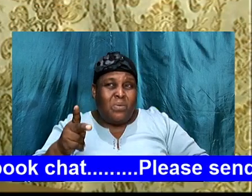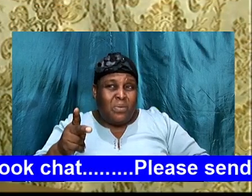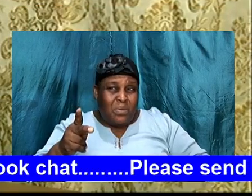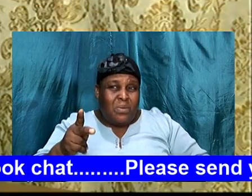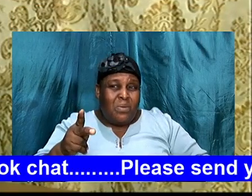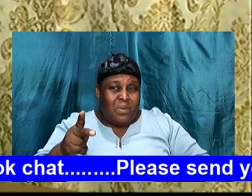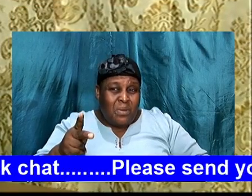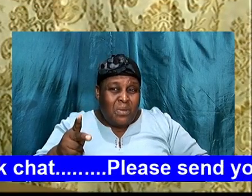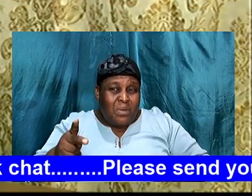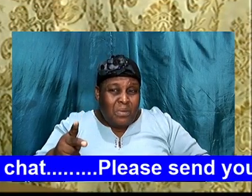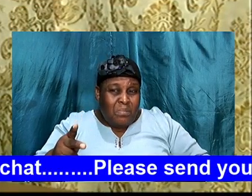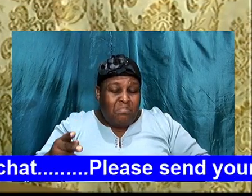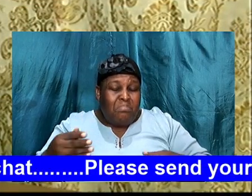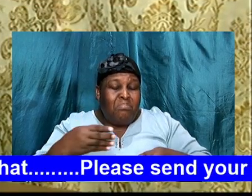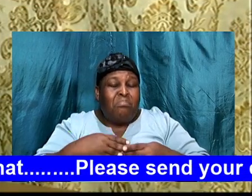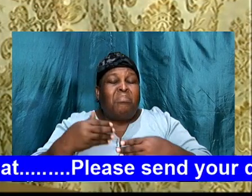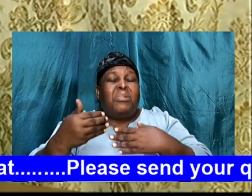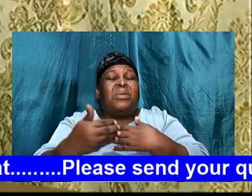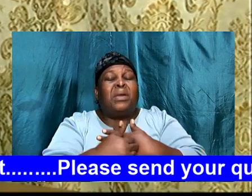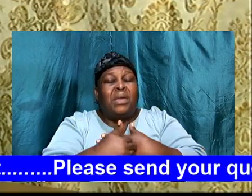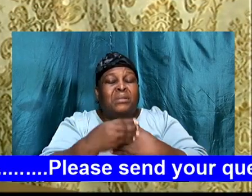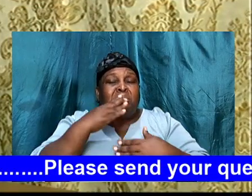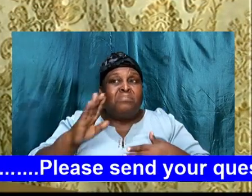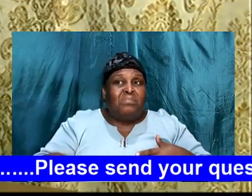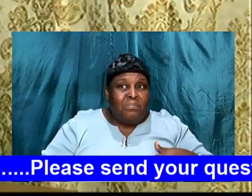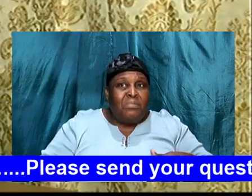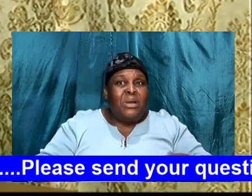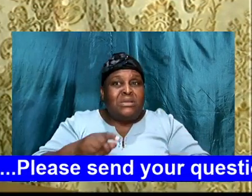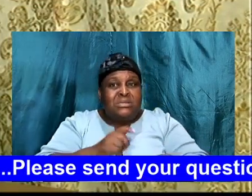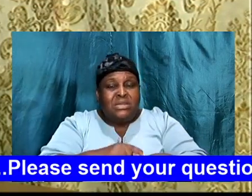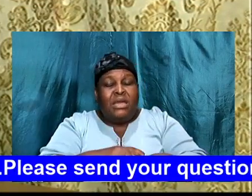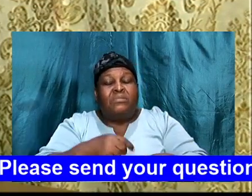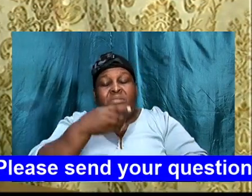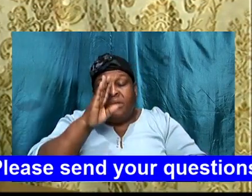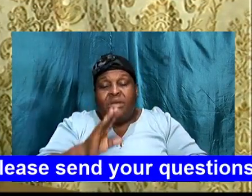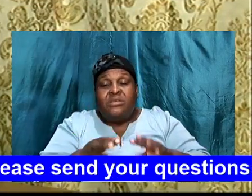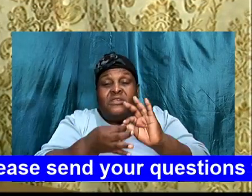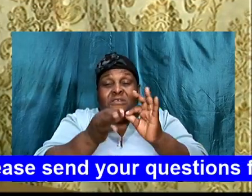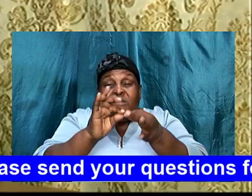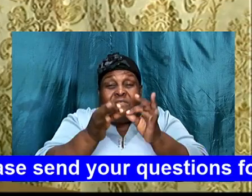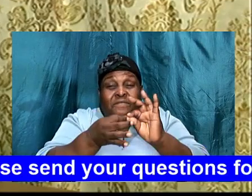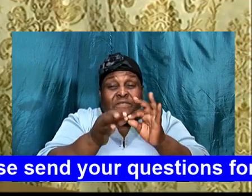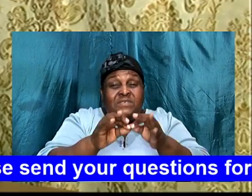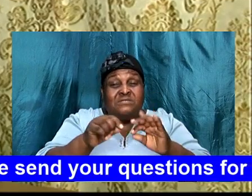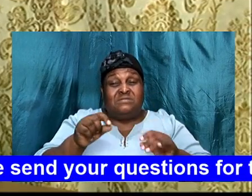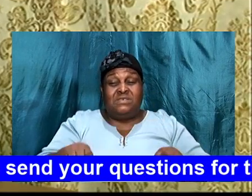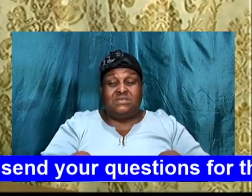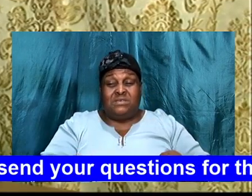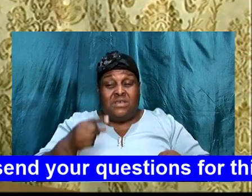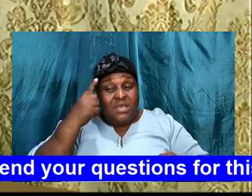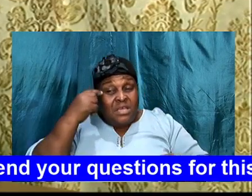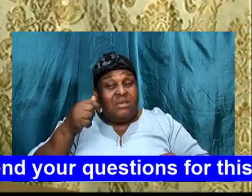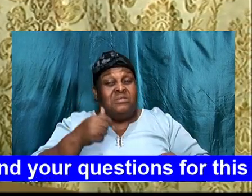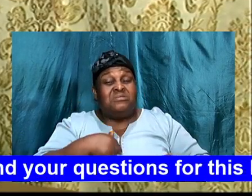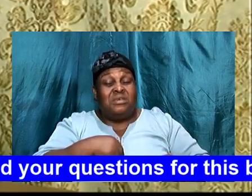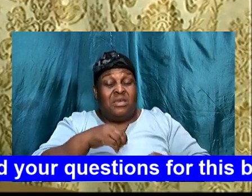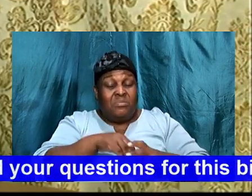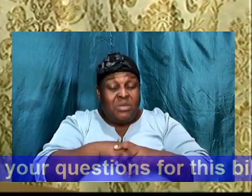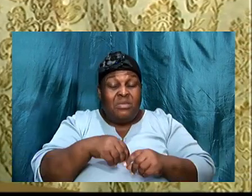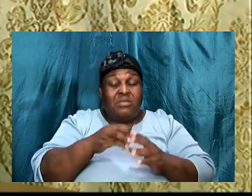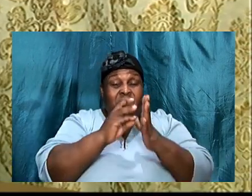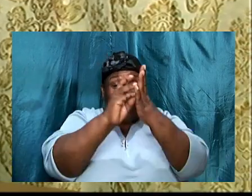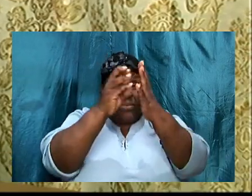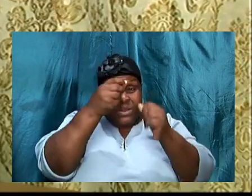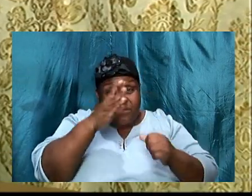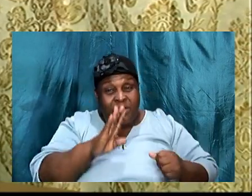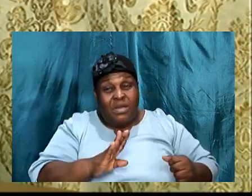that this thing can be fixed. I know that God is going to fix this, because I am in the will of God. Then, there has